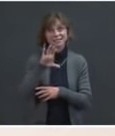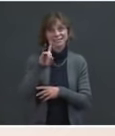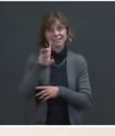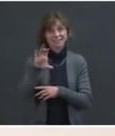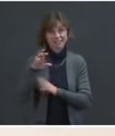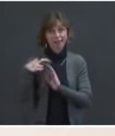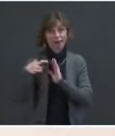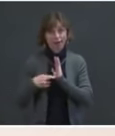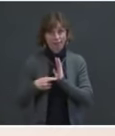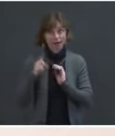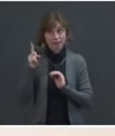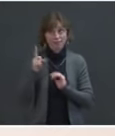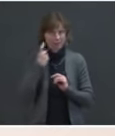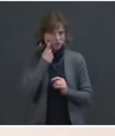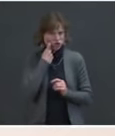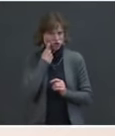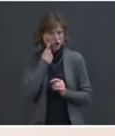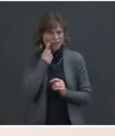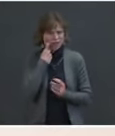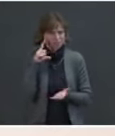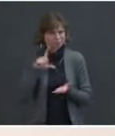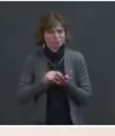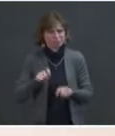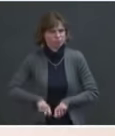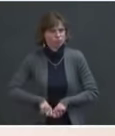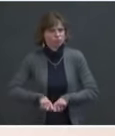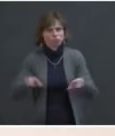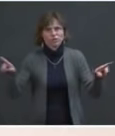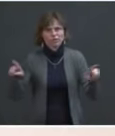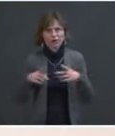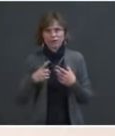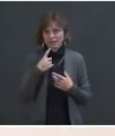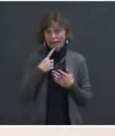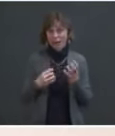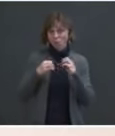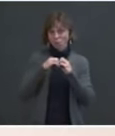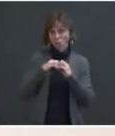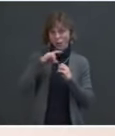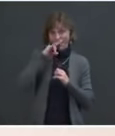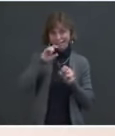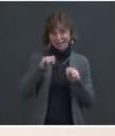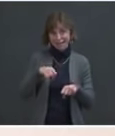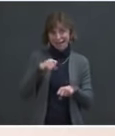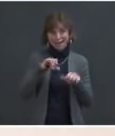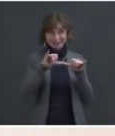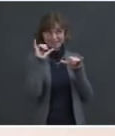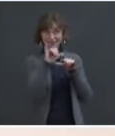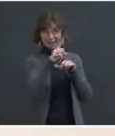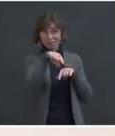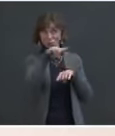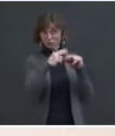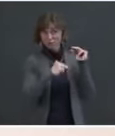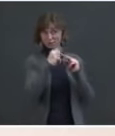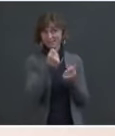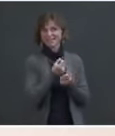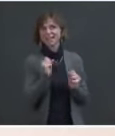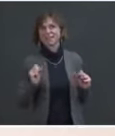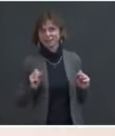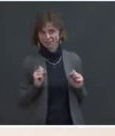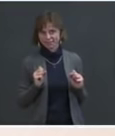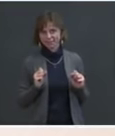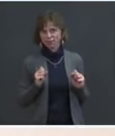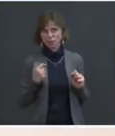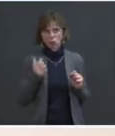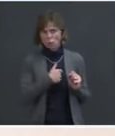that were just came out that allow for more children to be housed safely in these facilities. So we're looking at every option